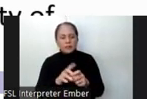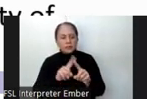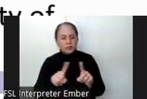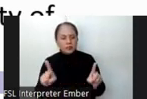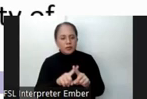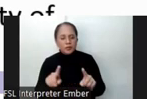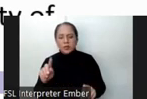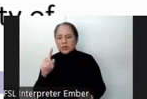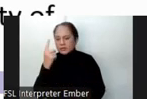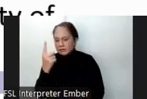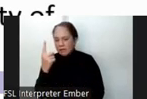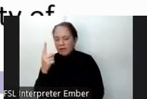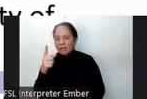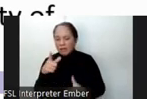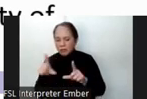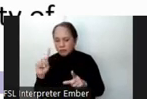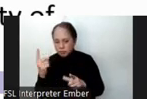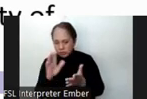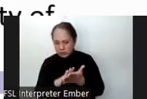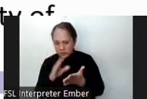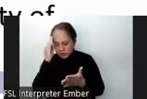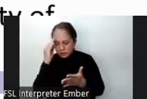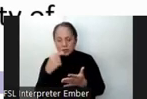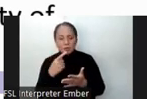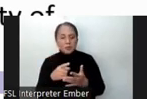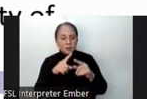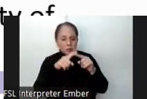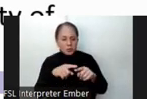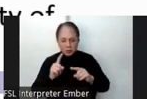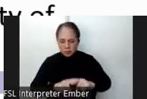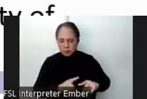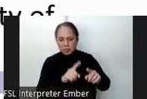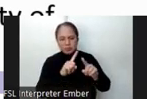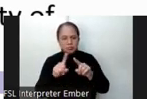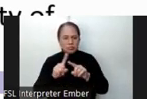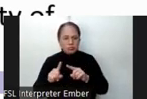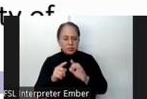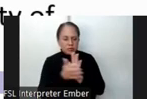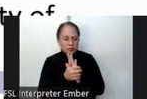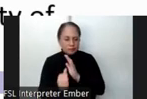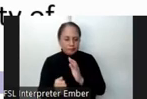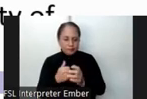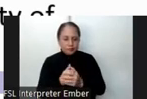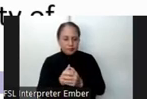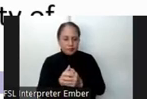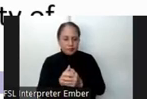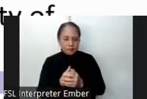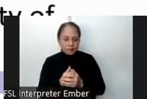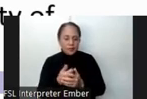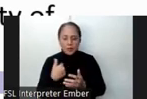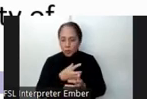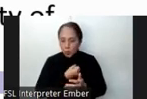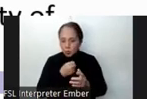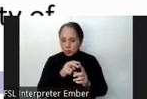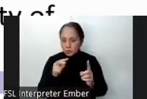monolingual learners. There is interdependence across literacy skills. And for our own context,